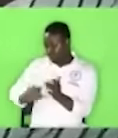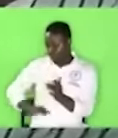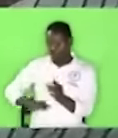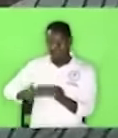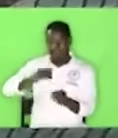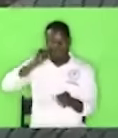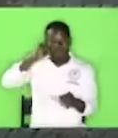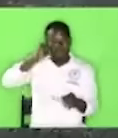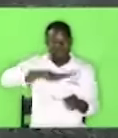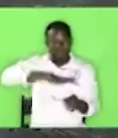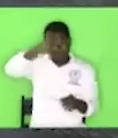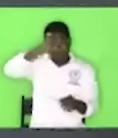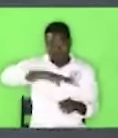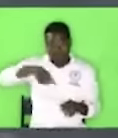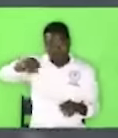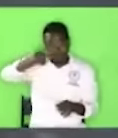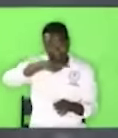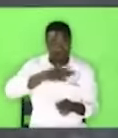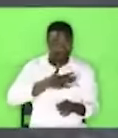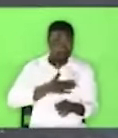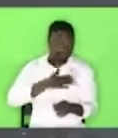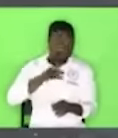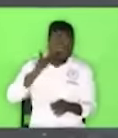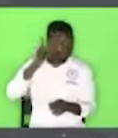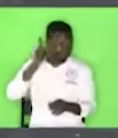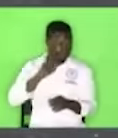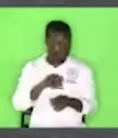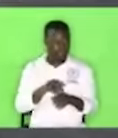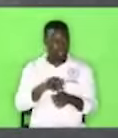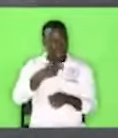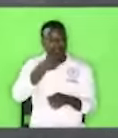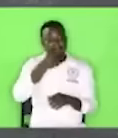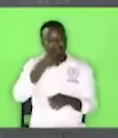listen Paul says that